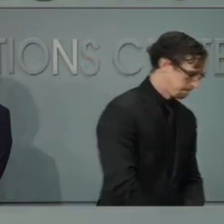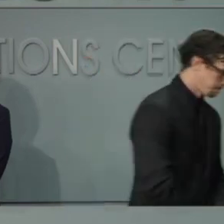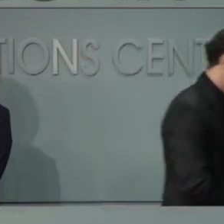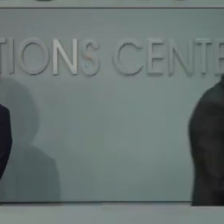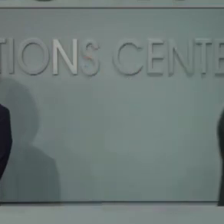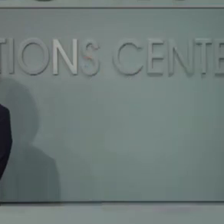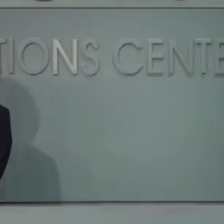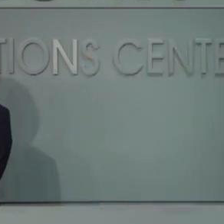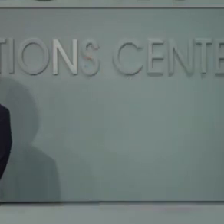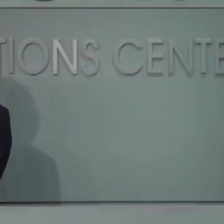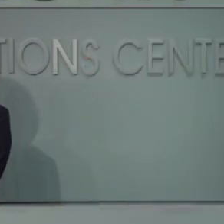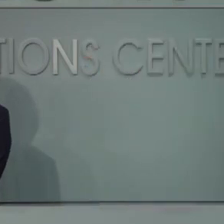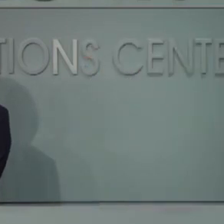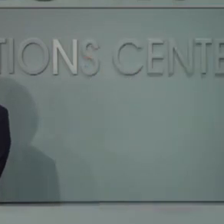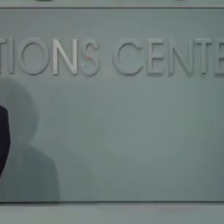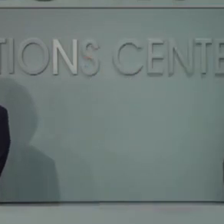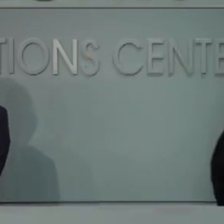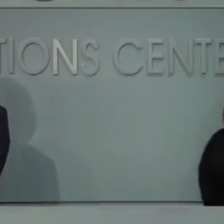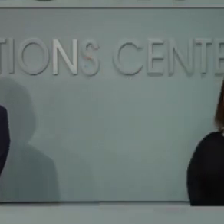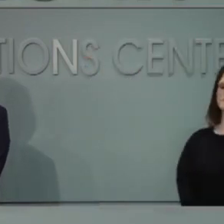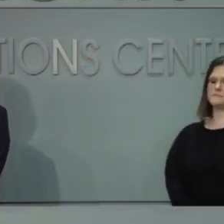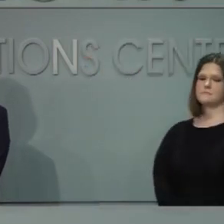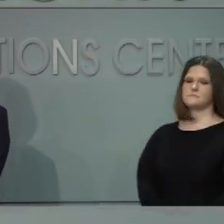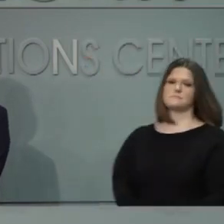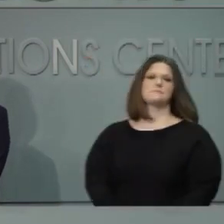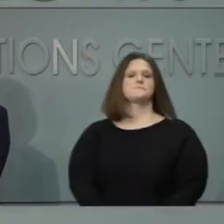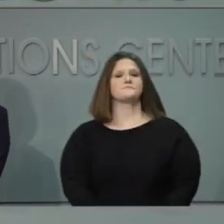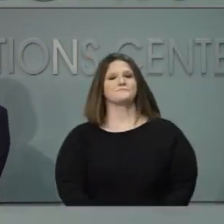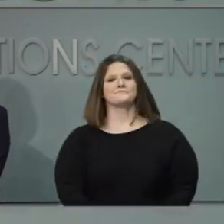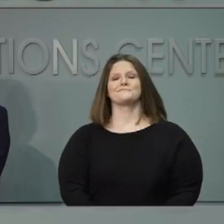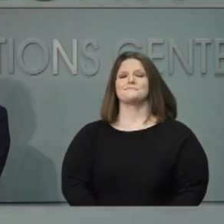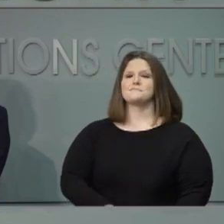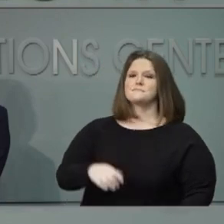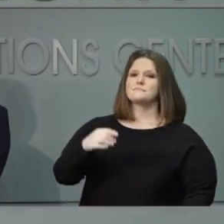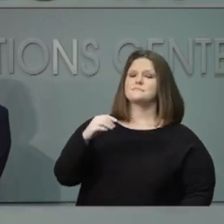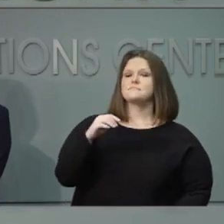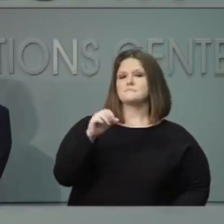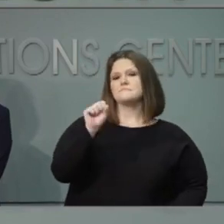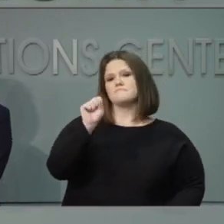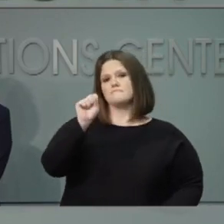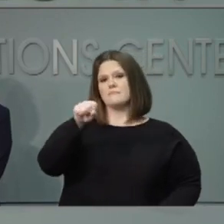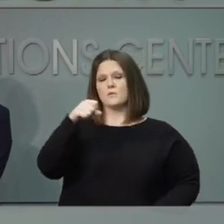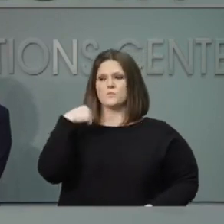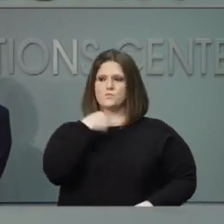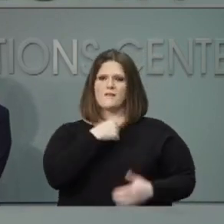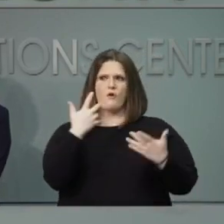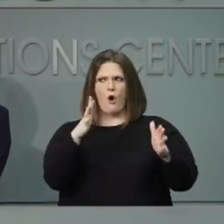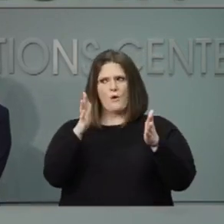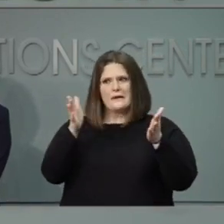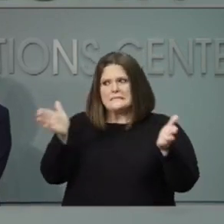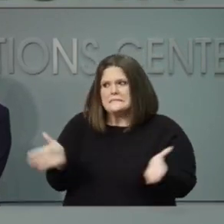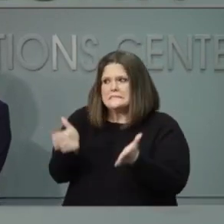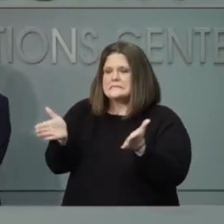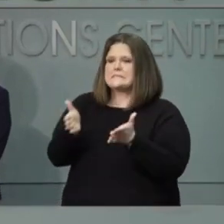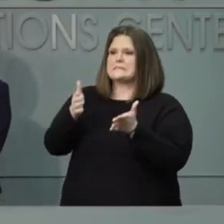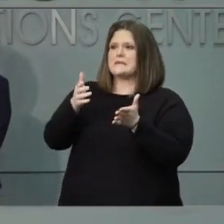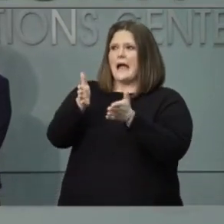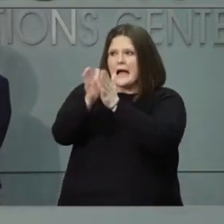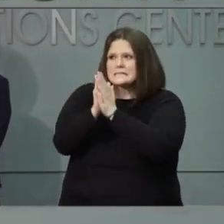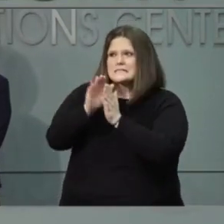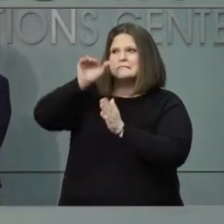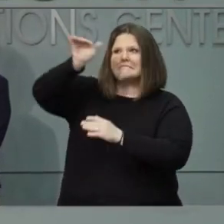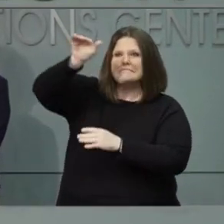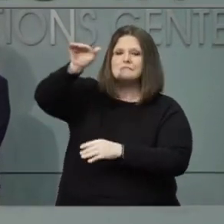on both the federal and state level. And this is one of many areas that needs attention by